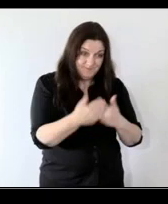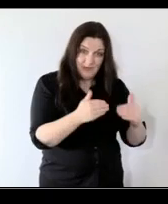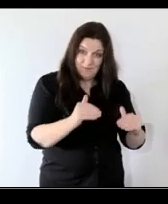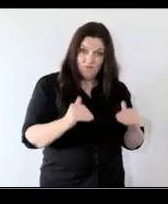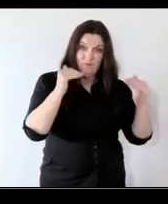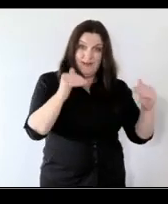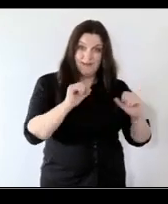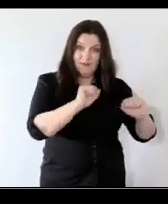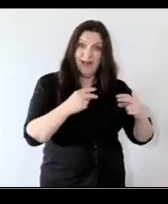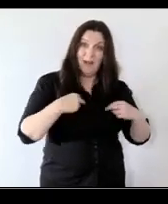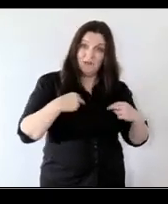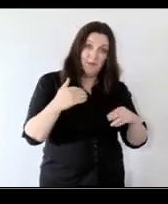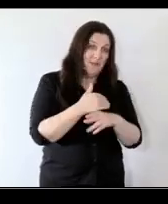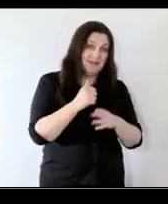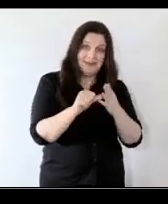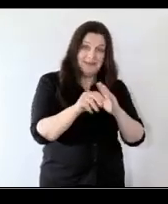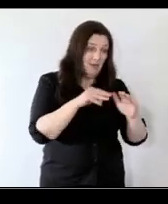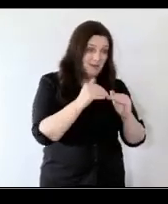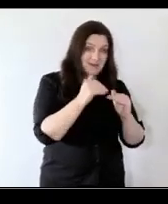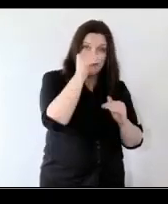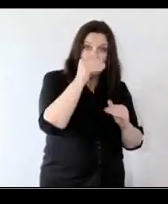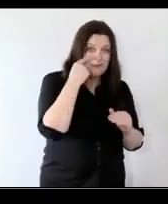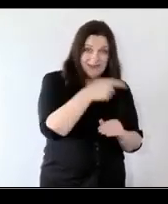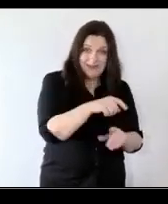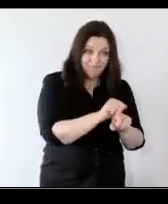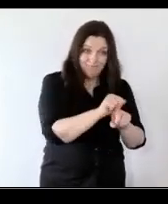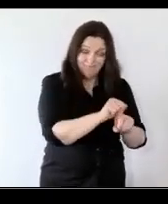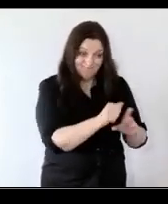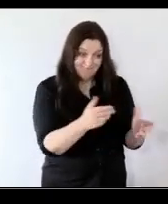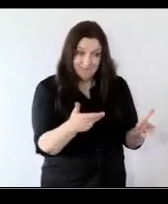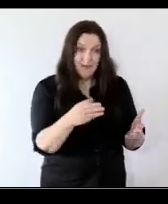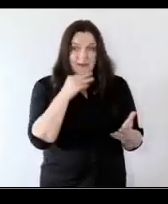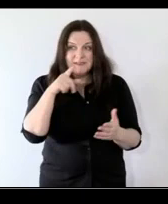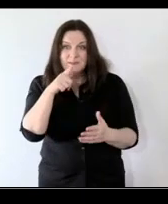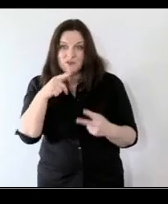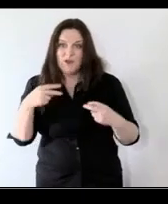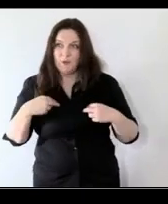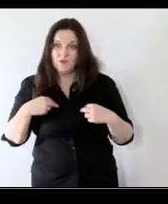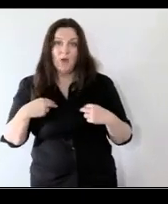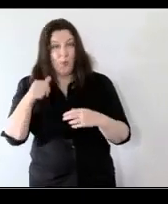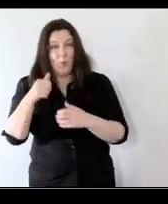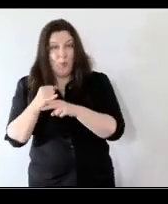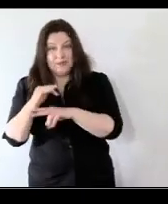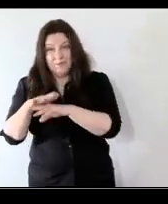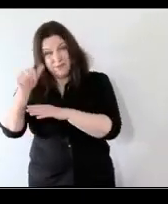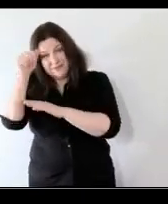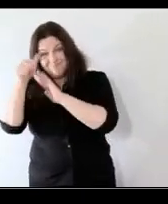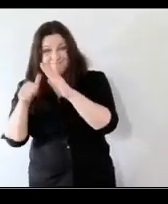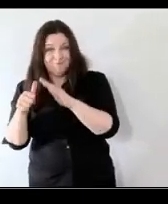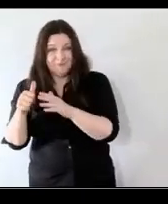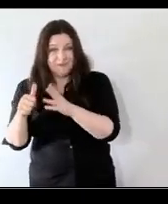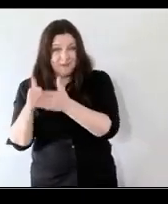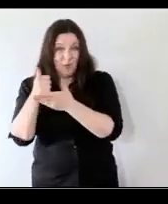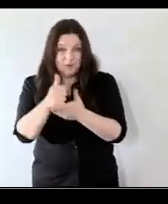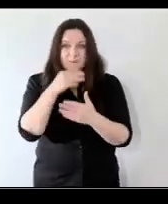language and communication by six months so there's examples of that where when we're waiting for some of the specialist supports that